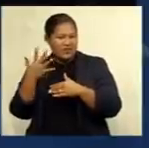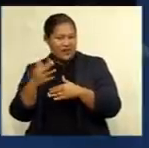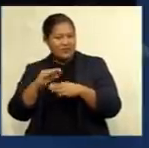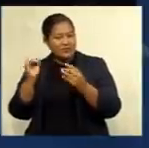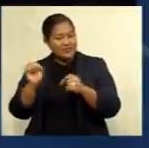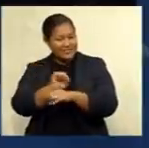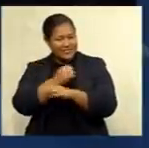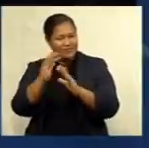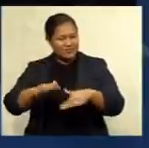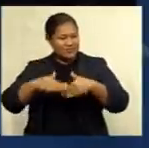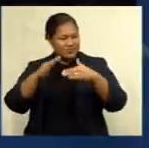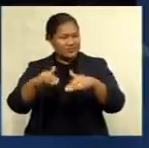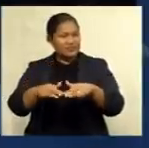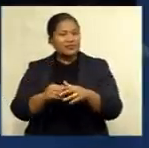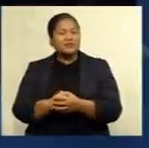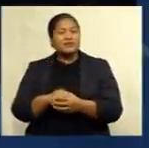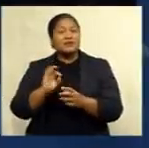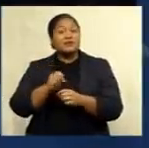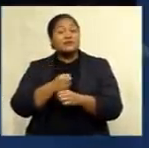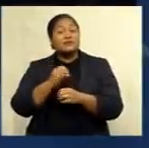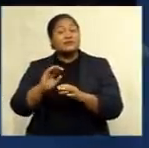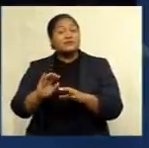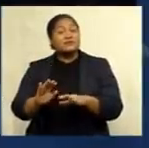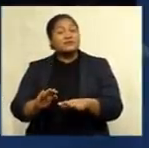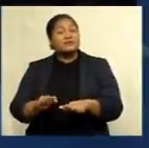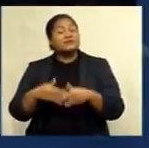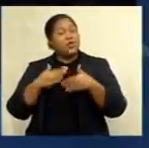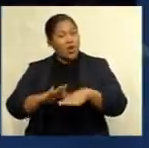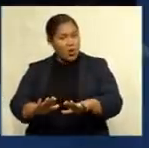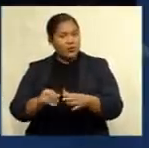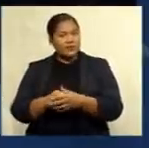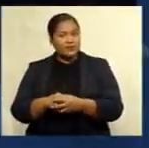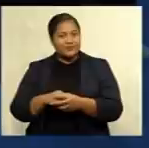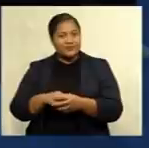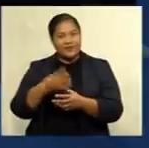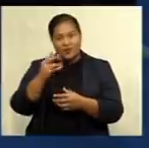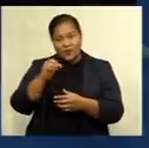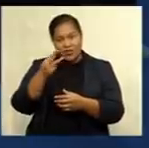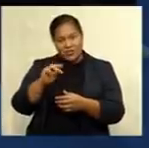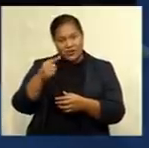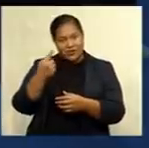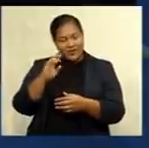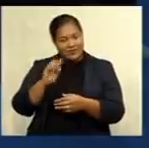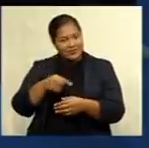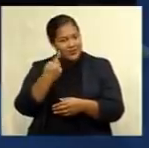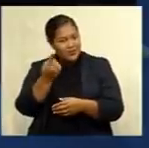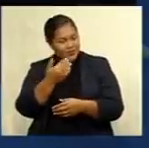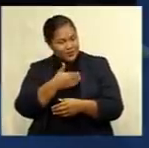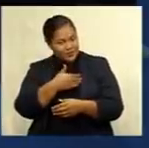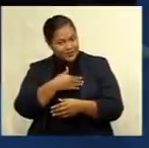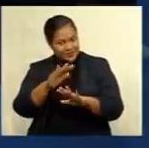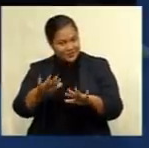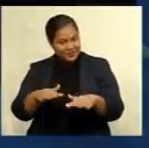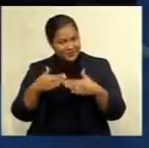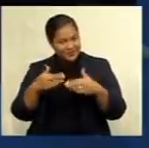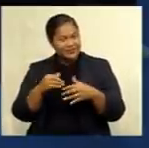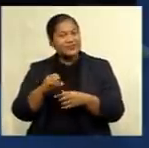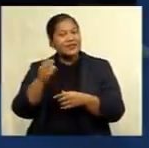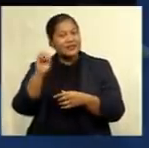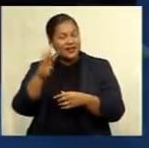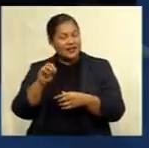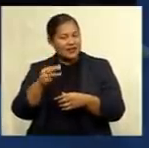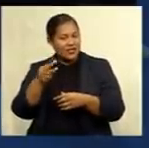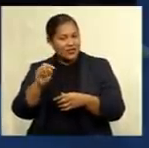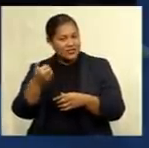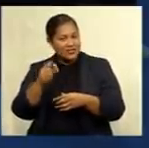rough seas moderate southerly swells turning to the tides. The next low tide is at 4.31 a.m. with high tide at 10.36